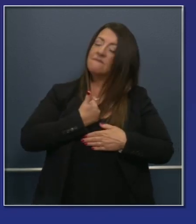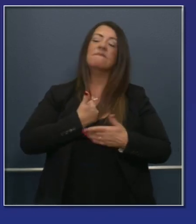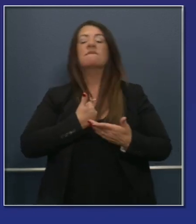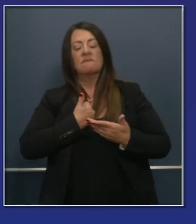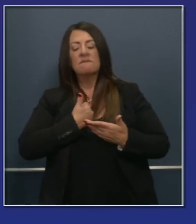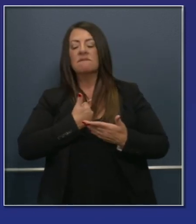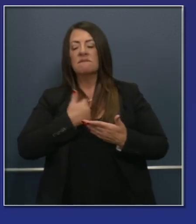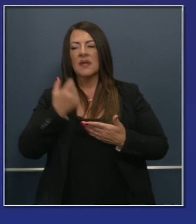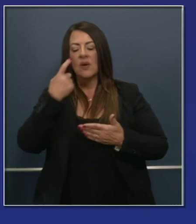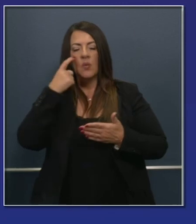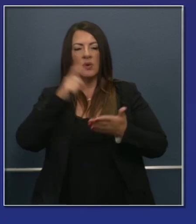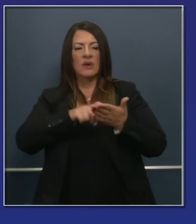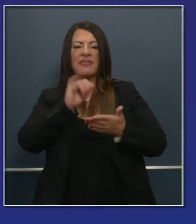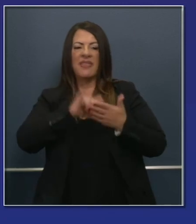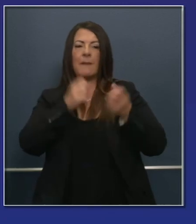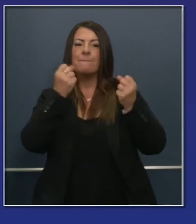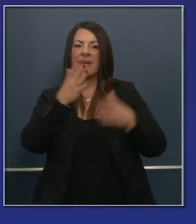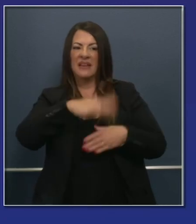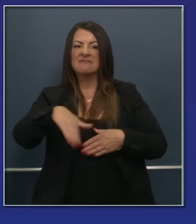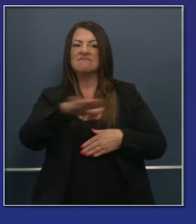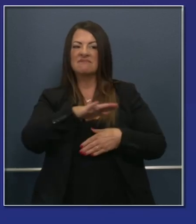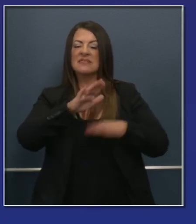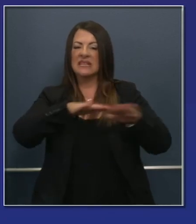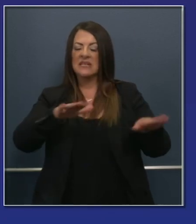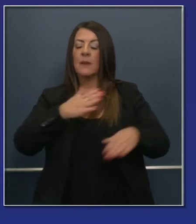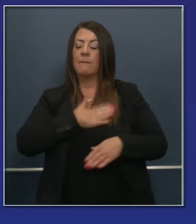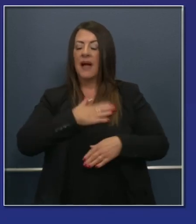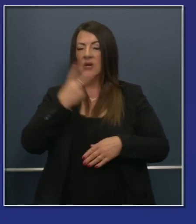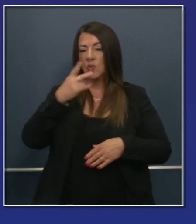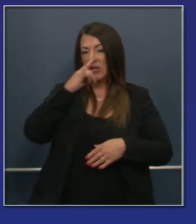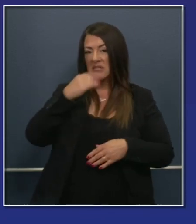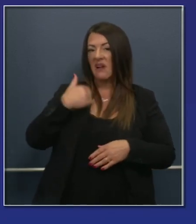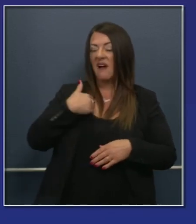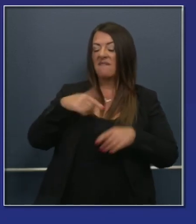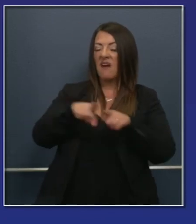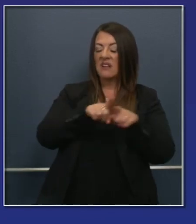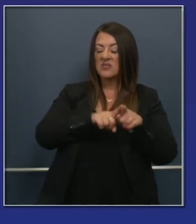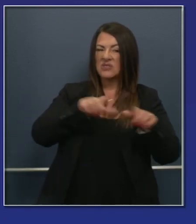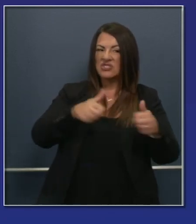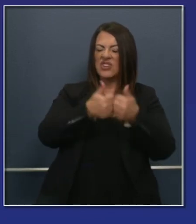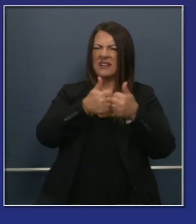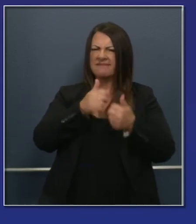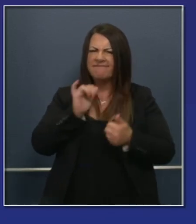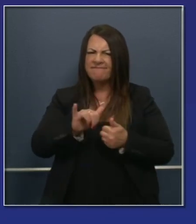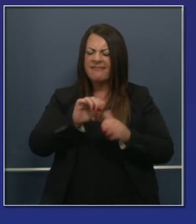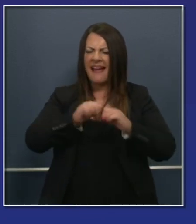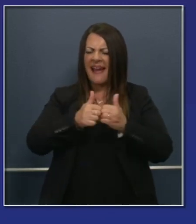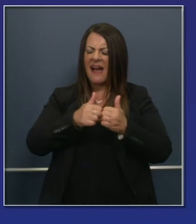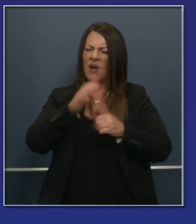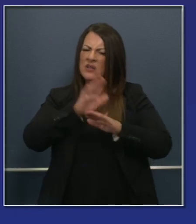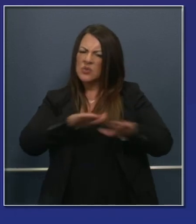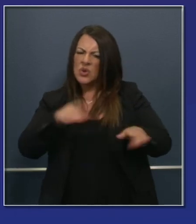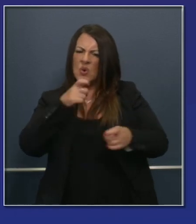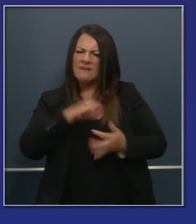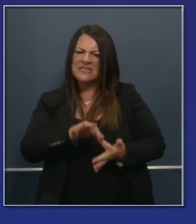recognizing the challenges with two of my kids in that place, and really the needs to help special needs students in the state of California. I'd